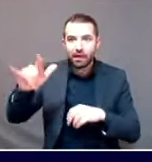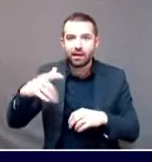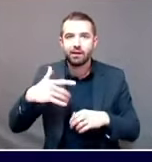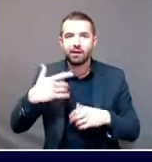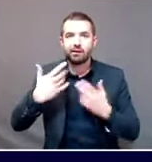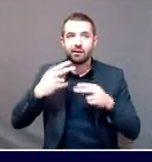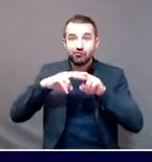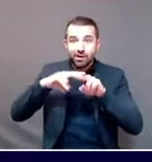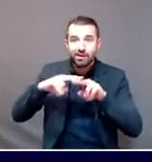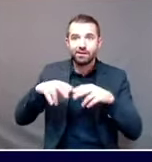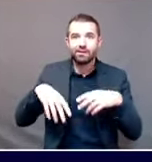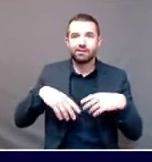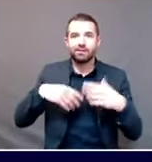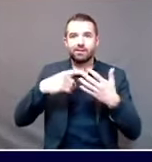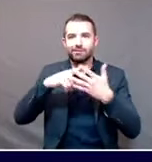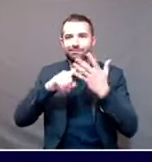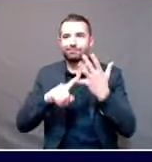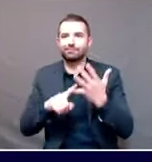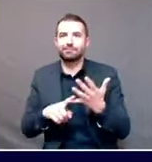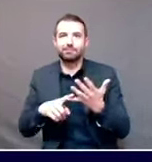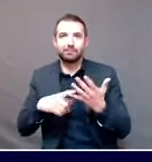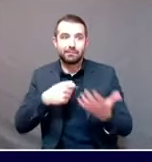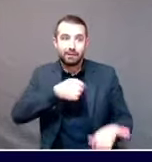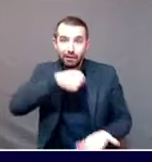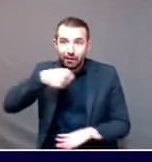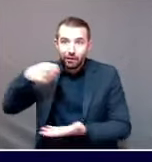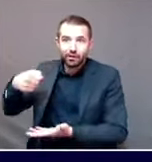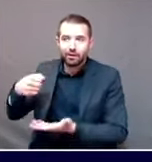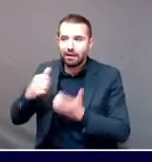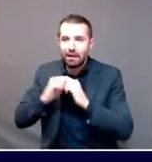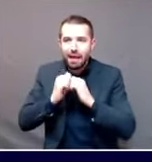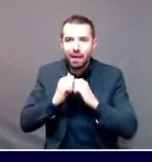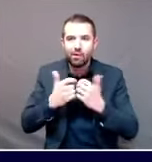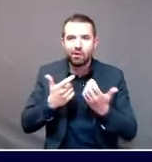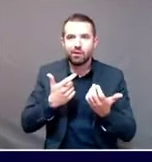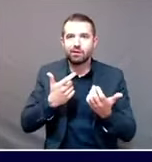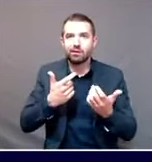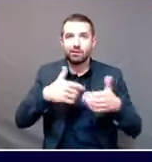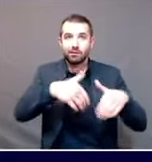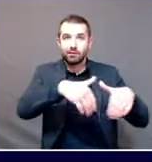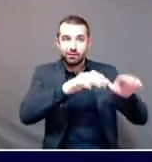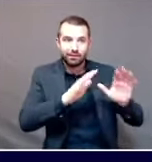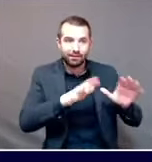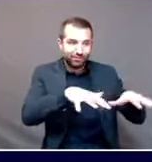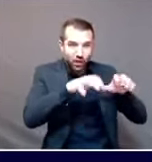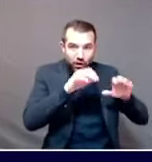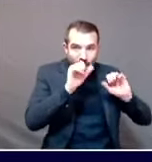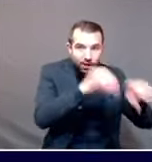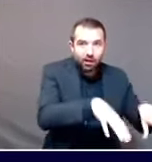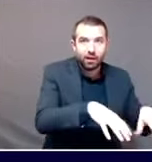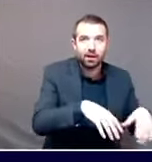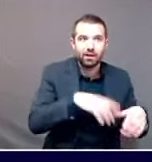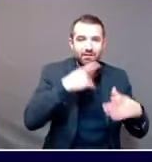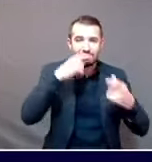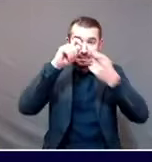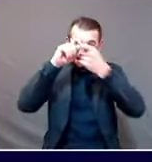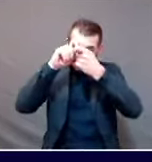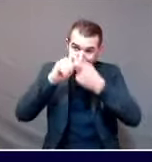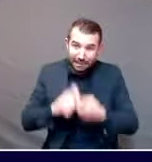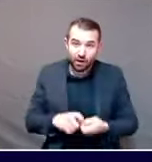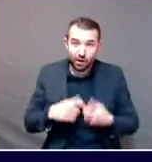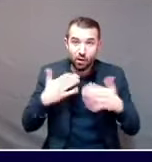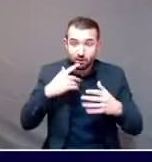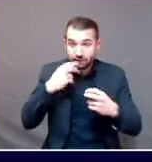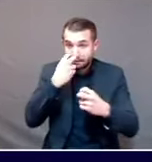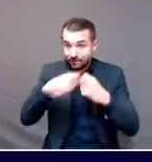sure that every decision we make is in line with and informed by those twin guiding principles, doing so with equity